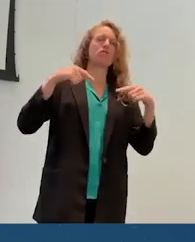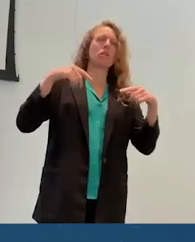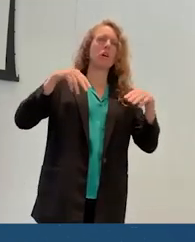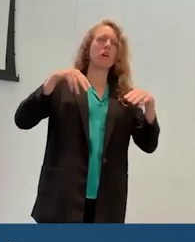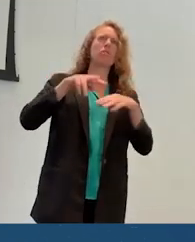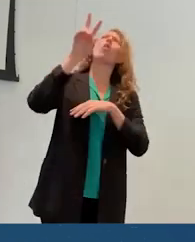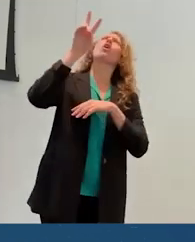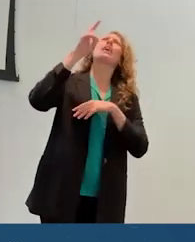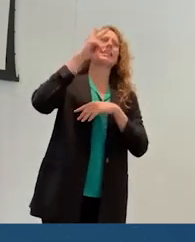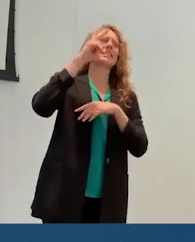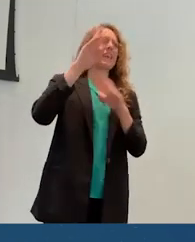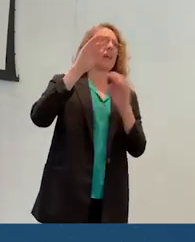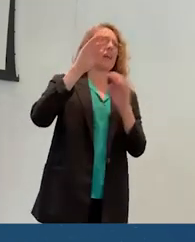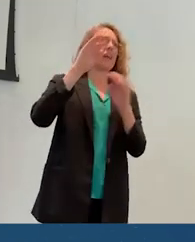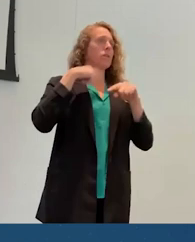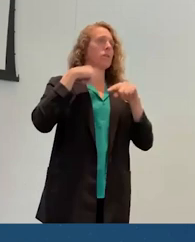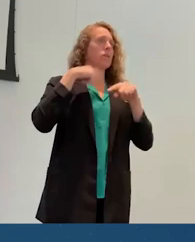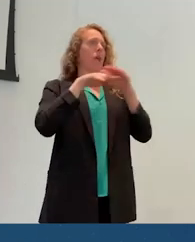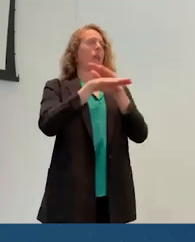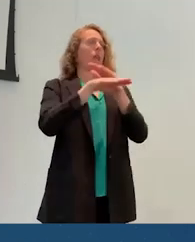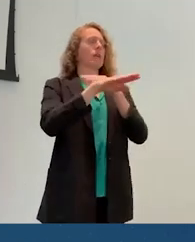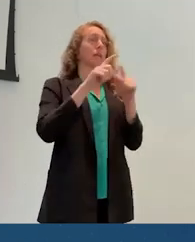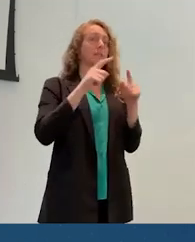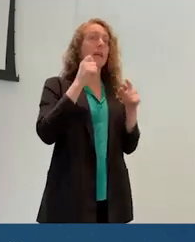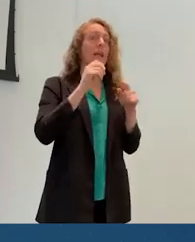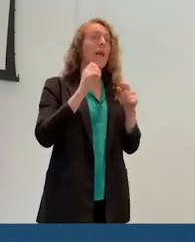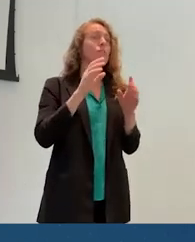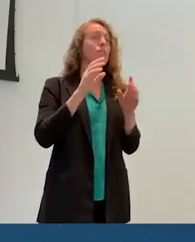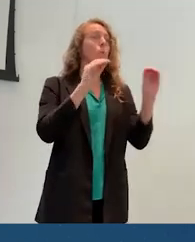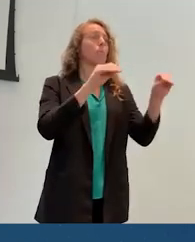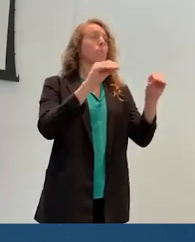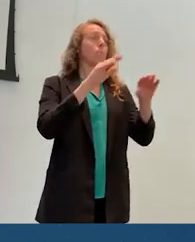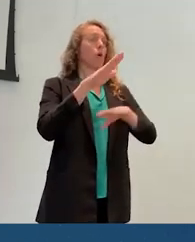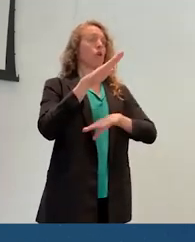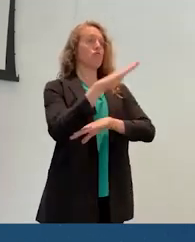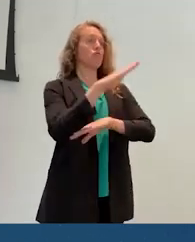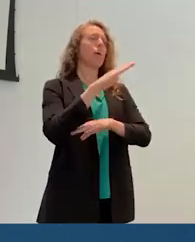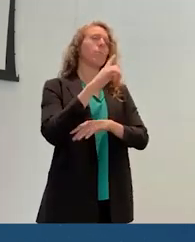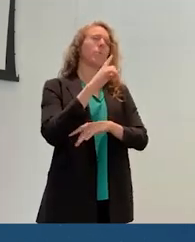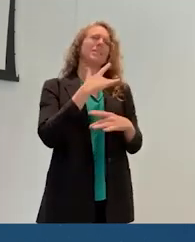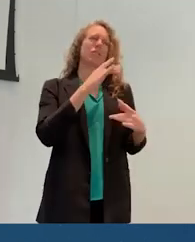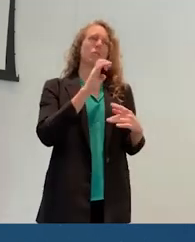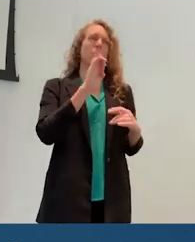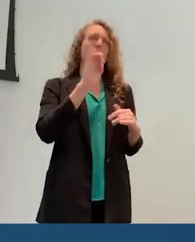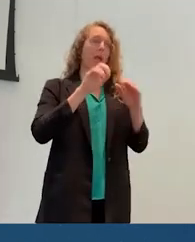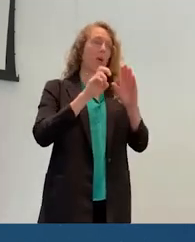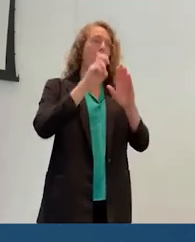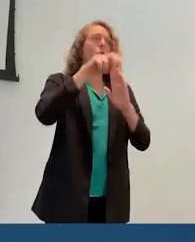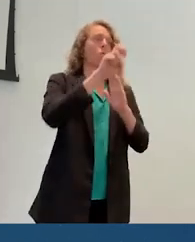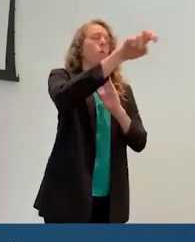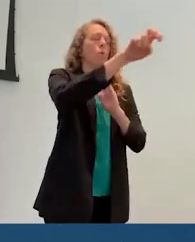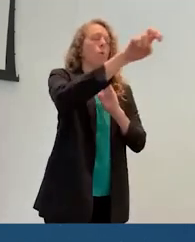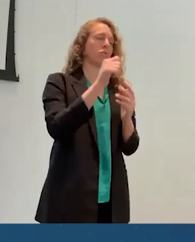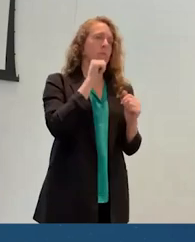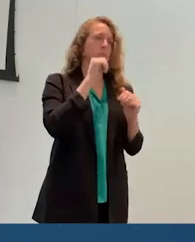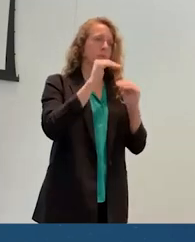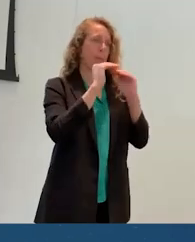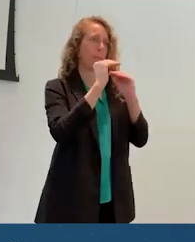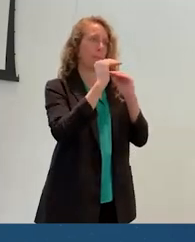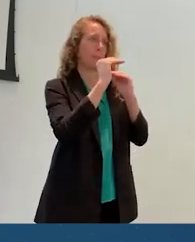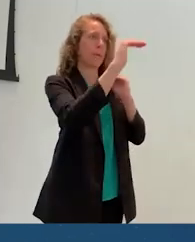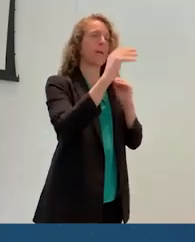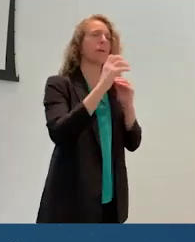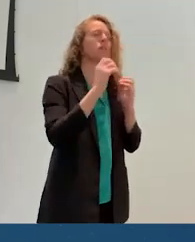the office they can't access. And if you say, please add ramps, you get roller coasters. So I think how we start to work with that, as you know, expert